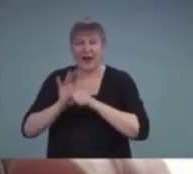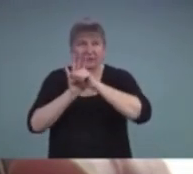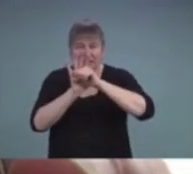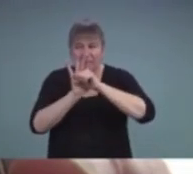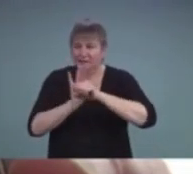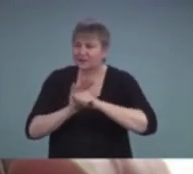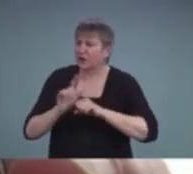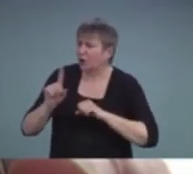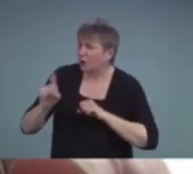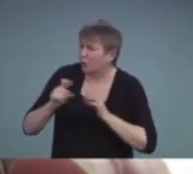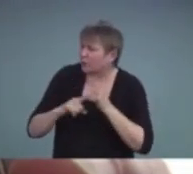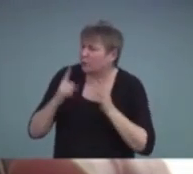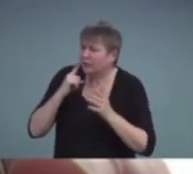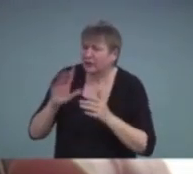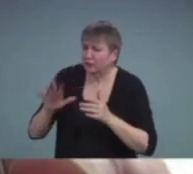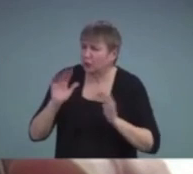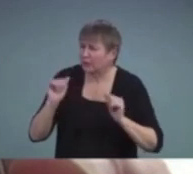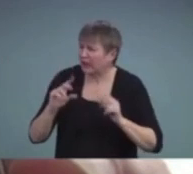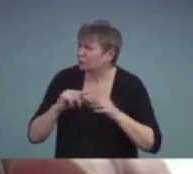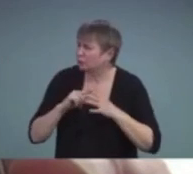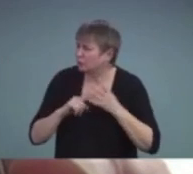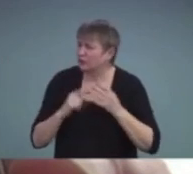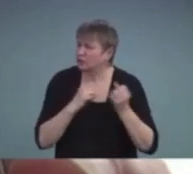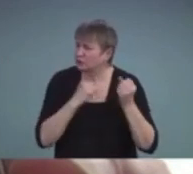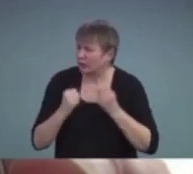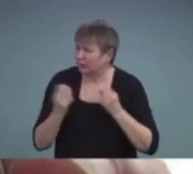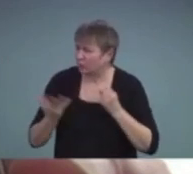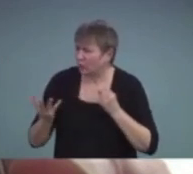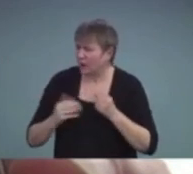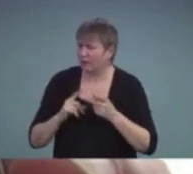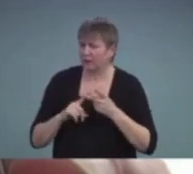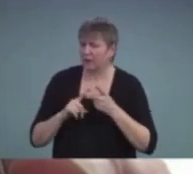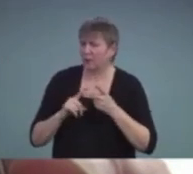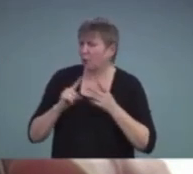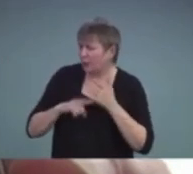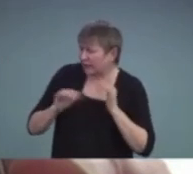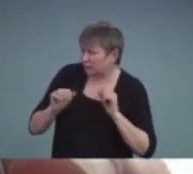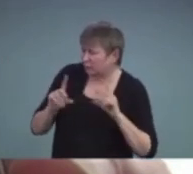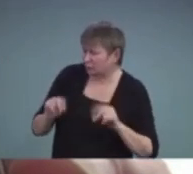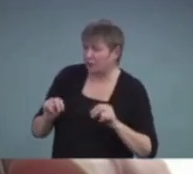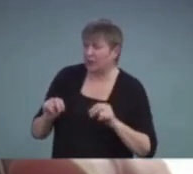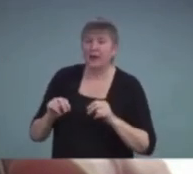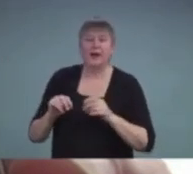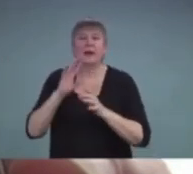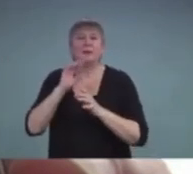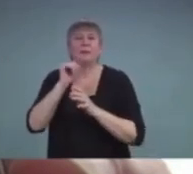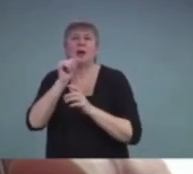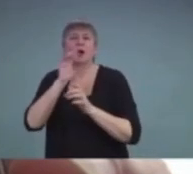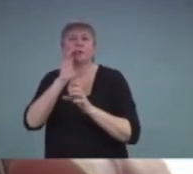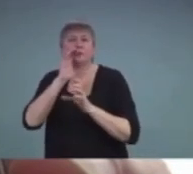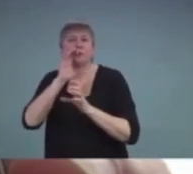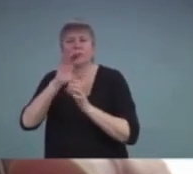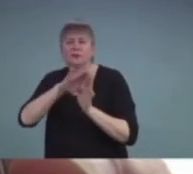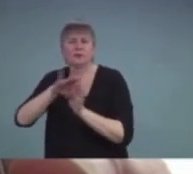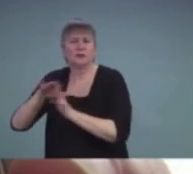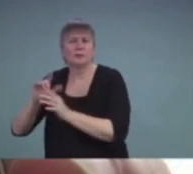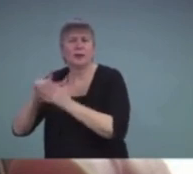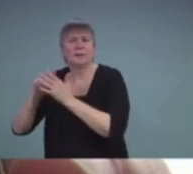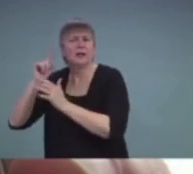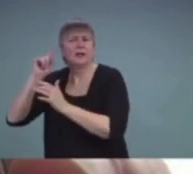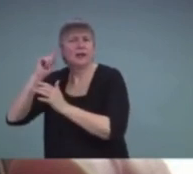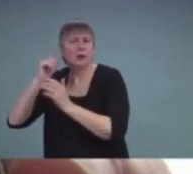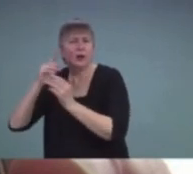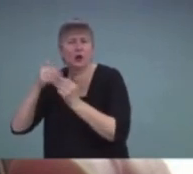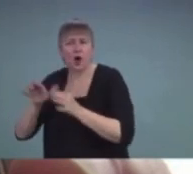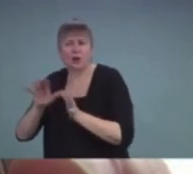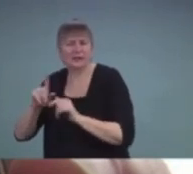What are your challenges? And maybe you start outside of the realm of communication and anything associated with hearing loss. But, you know, get to